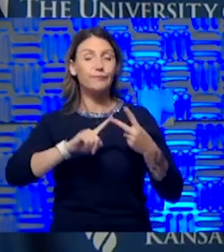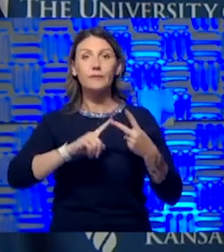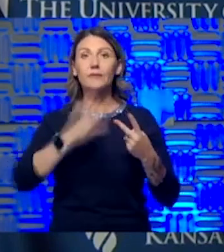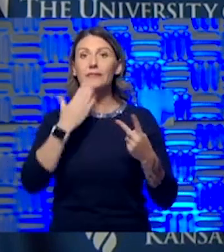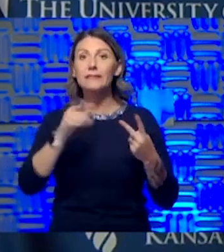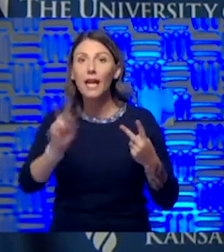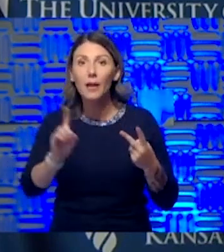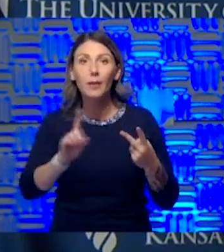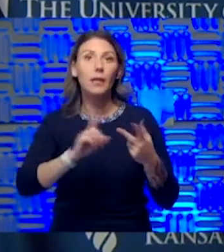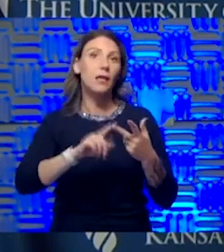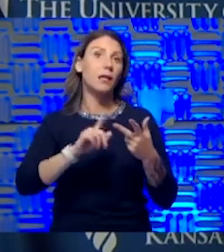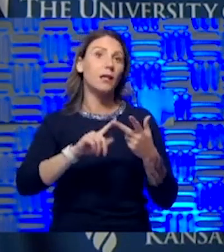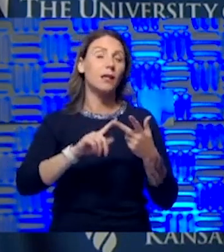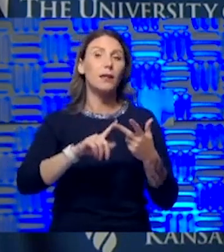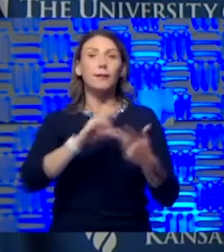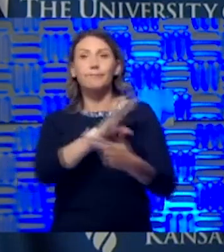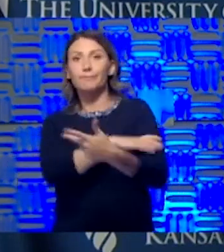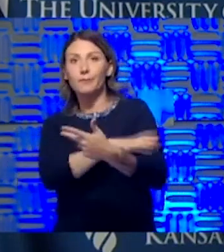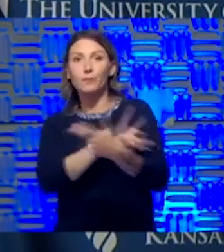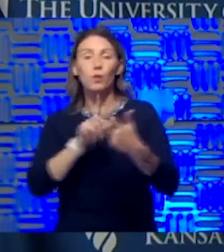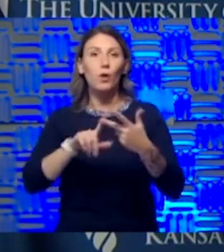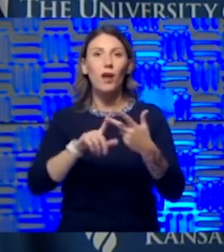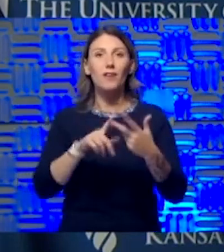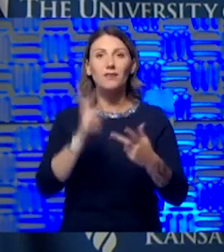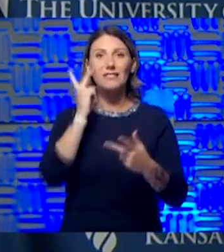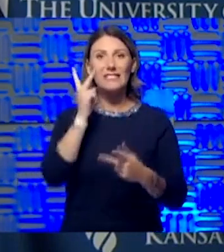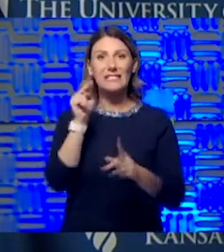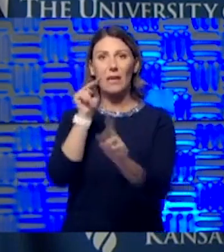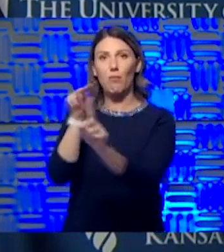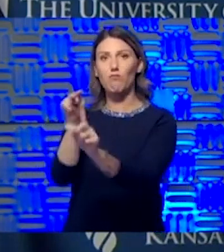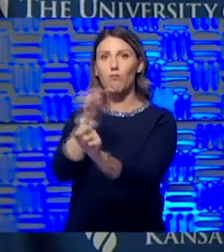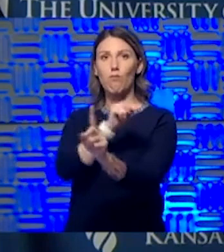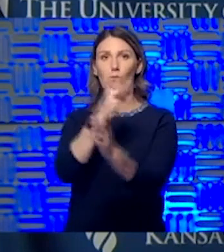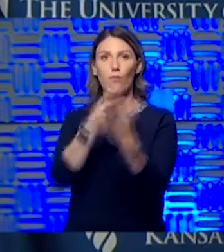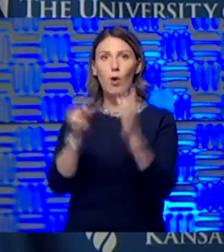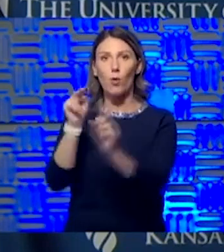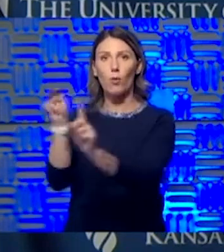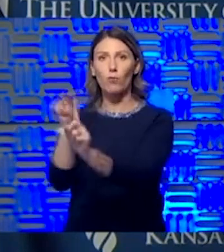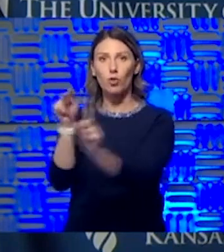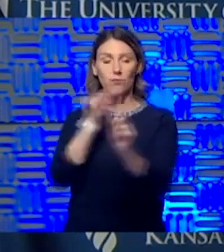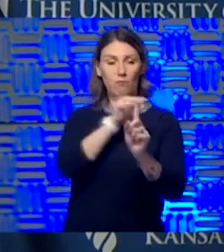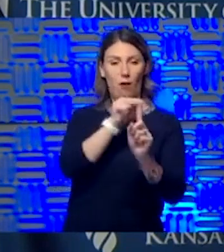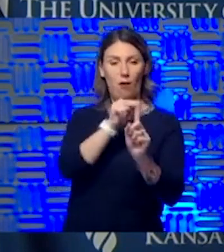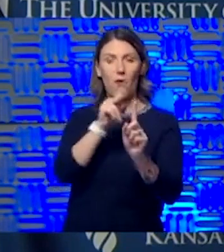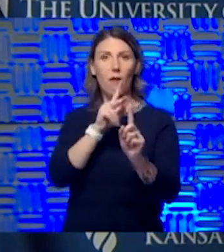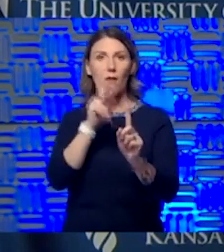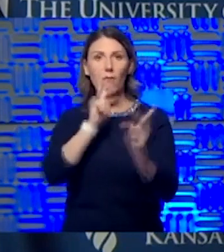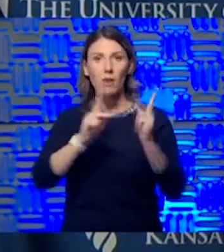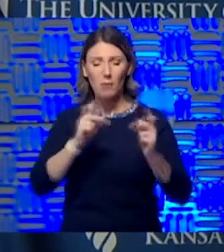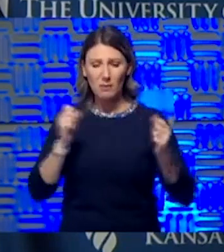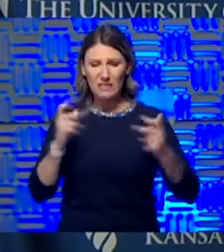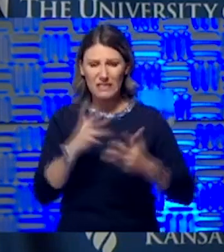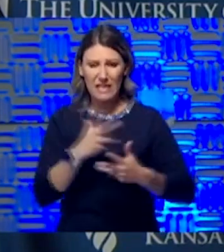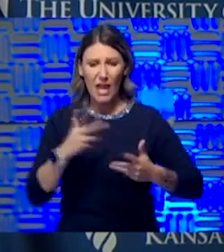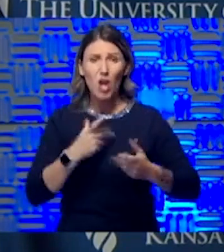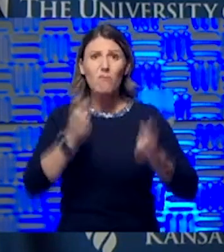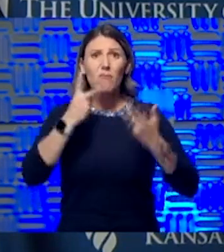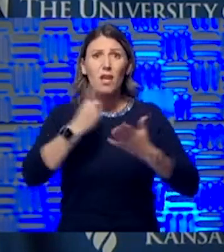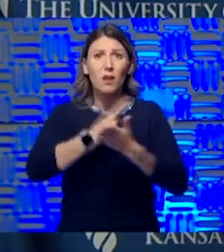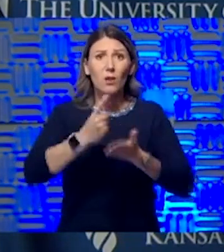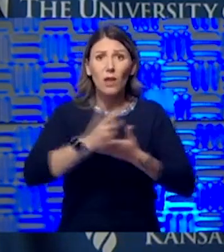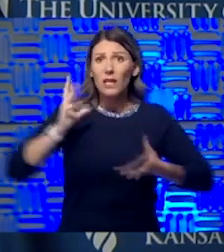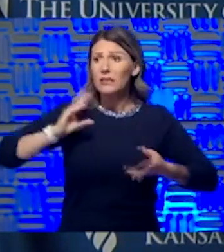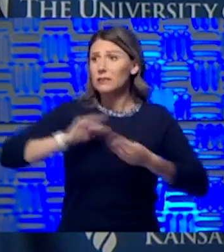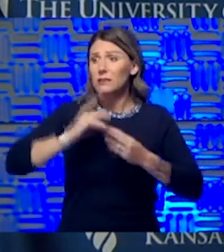So I've kind of seen both sides of it, where people have been so scared and had issues for weeks to months, and then a family